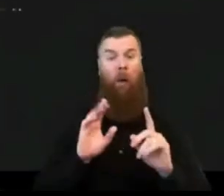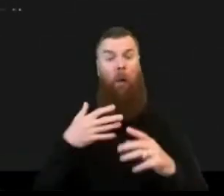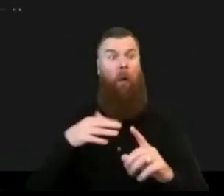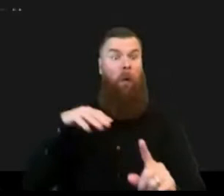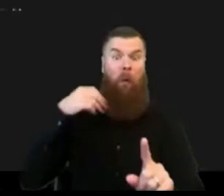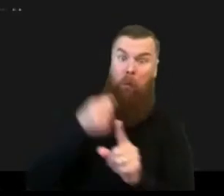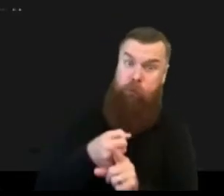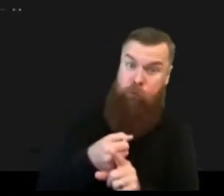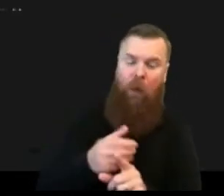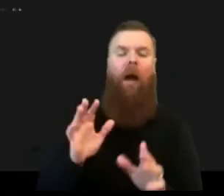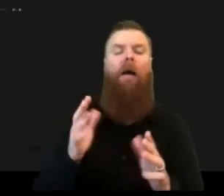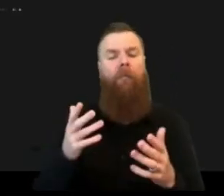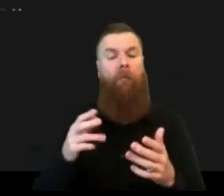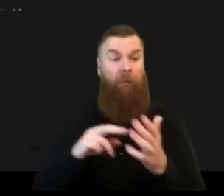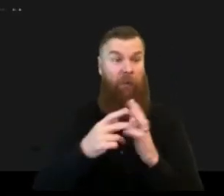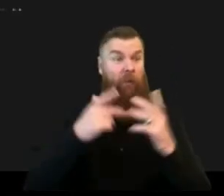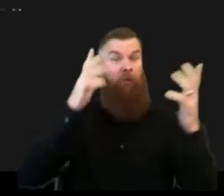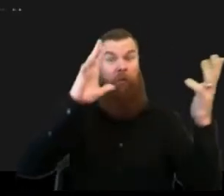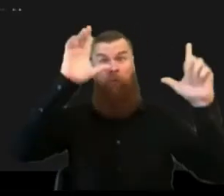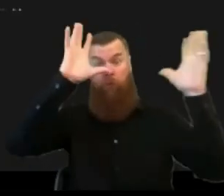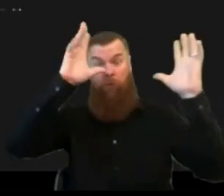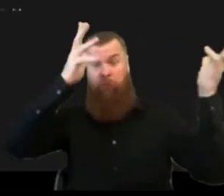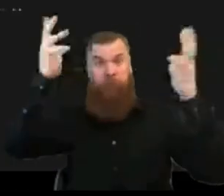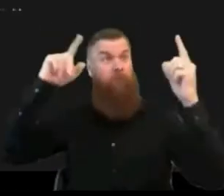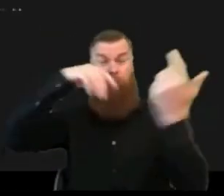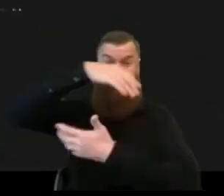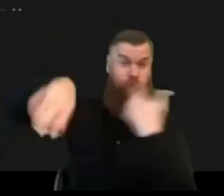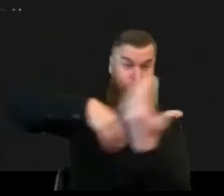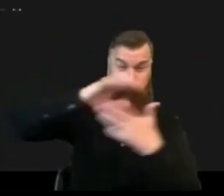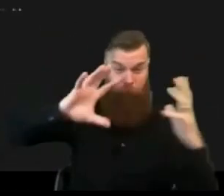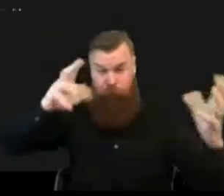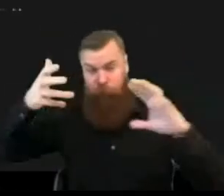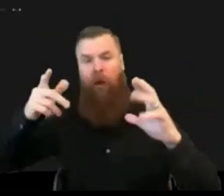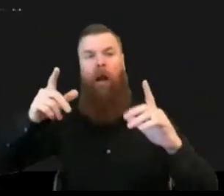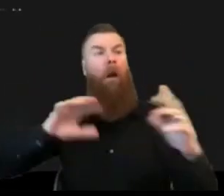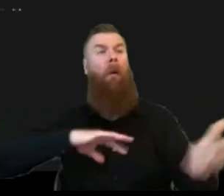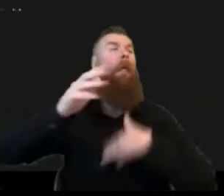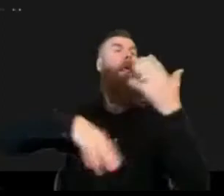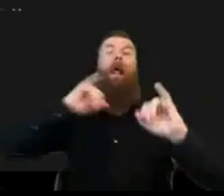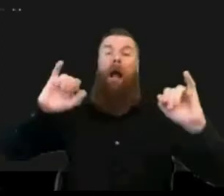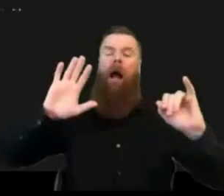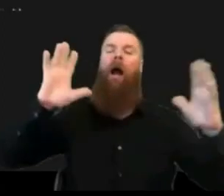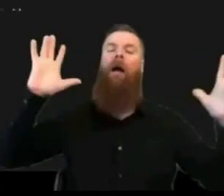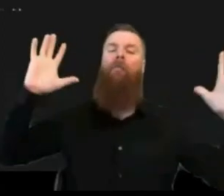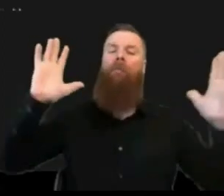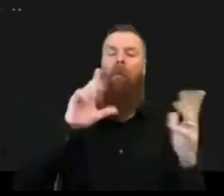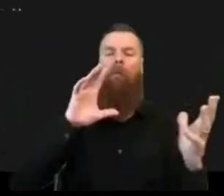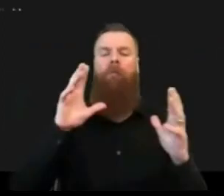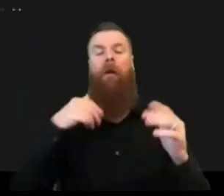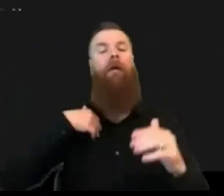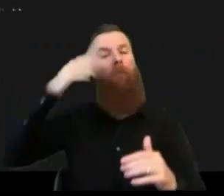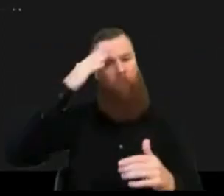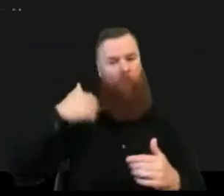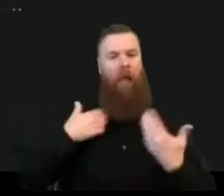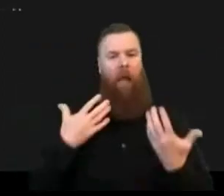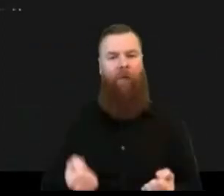the way that we can control it through the through the uh the information also like that we were